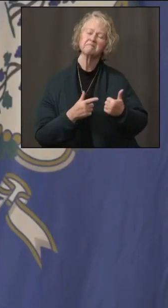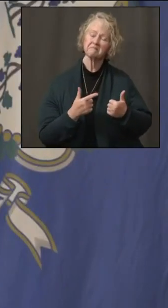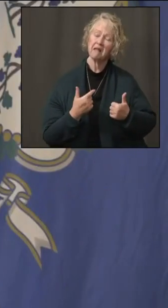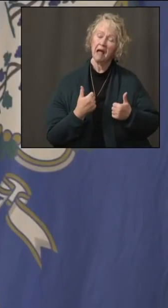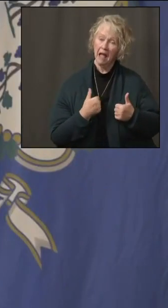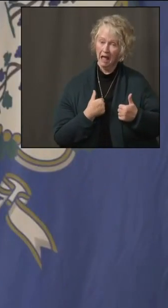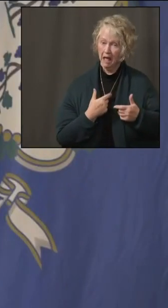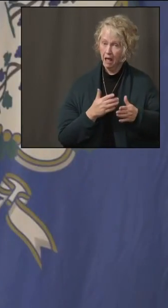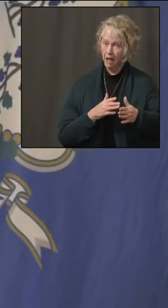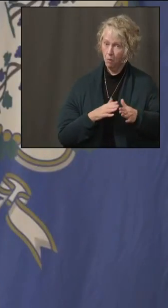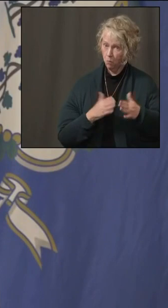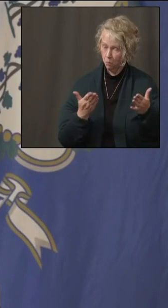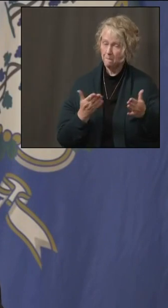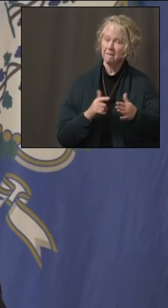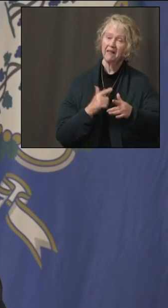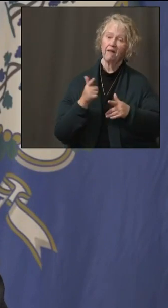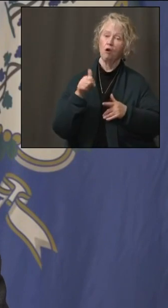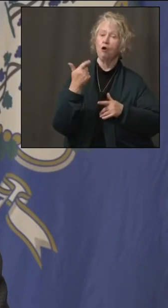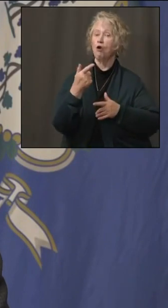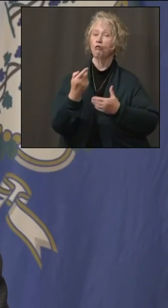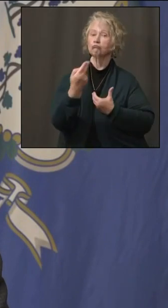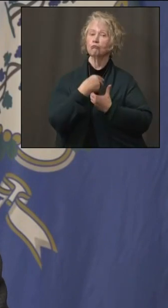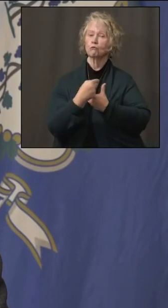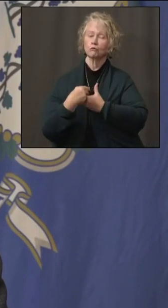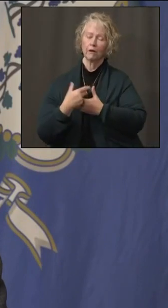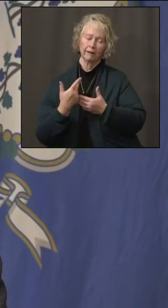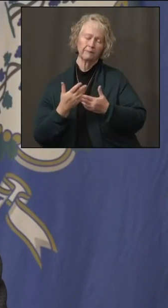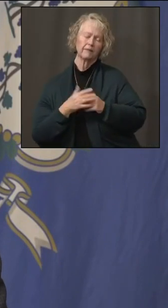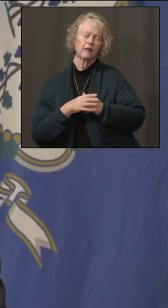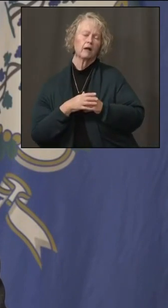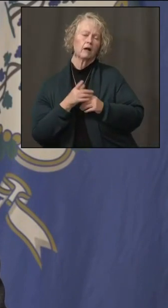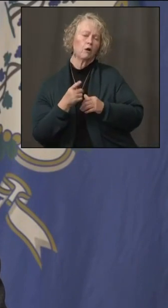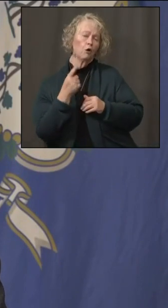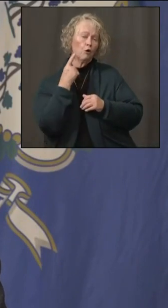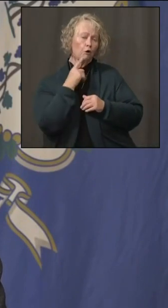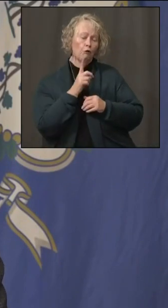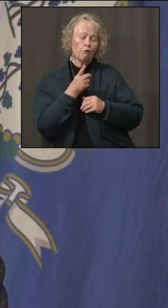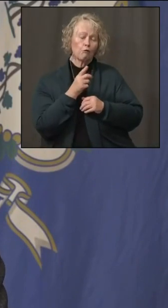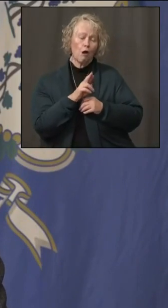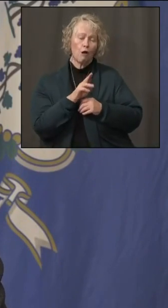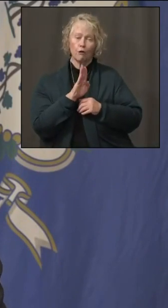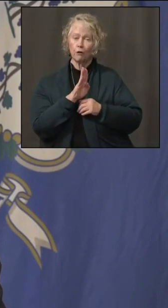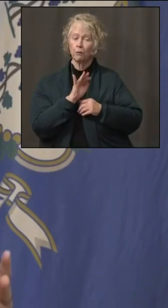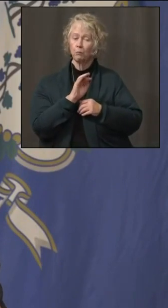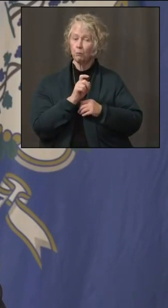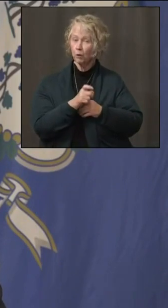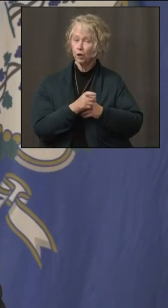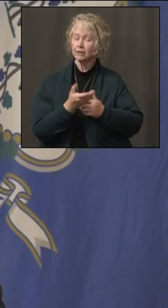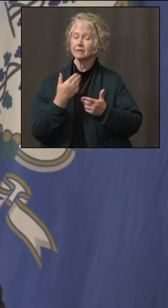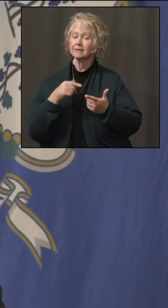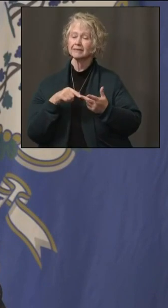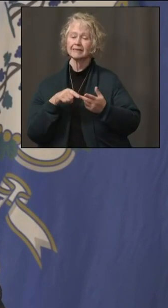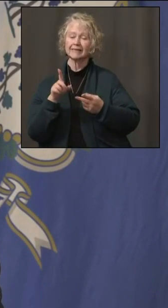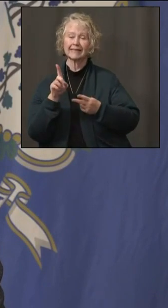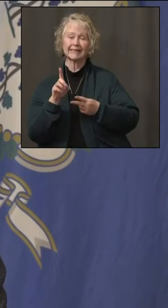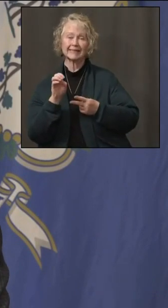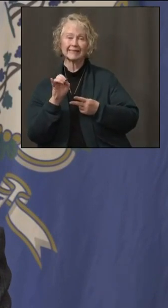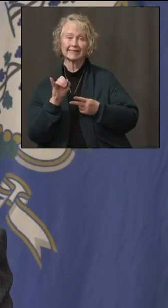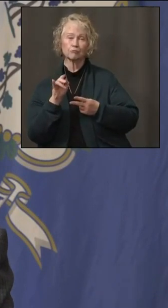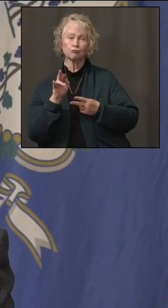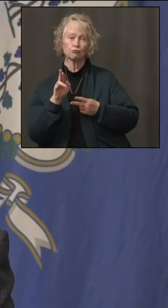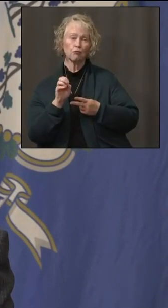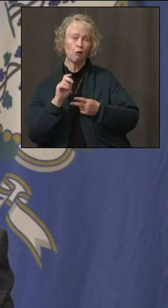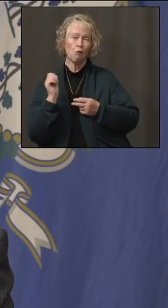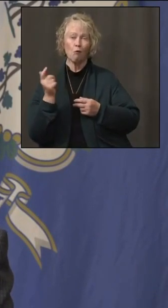and then maybe you guys can help me out. But as you heard from Dr. Birx, as you heard from Deirdre, as we've heard from all the experts,